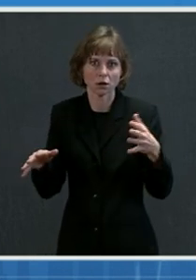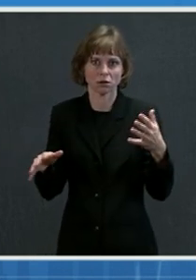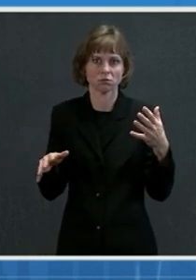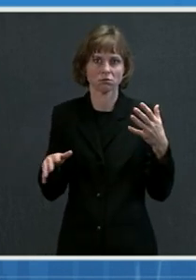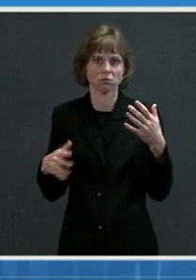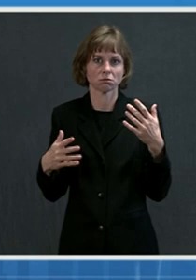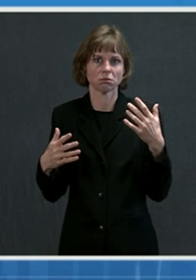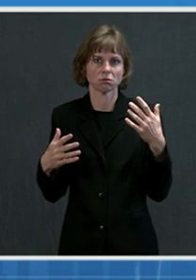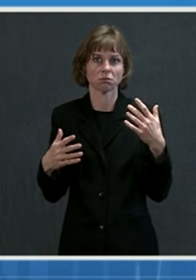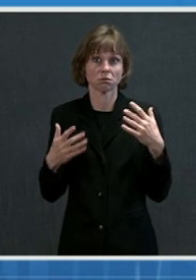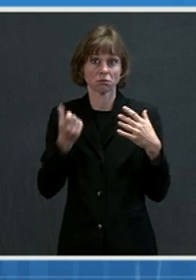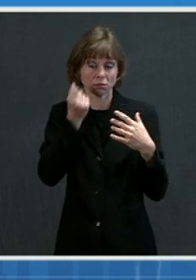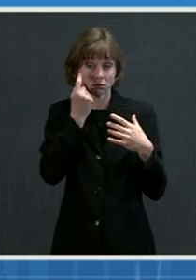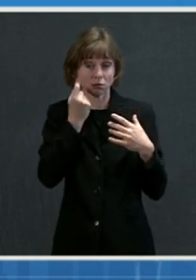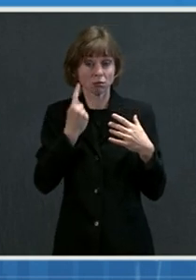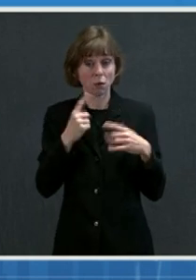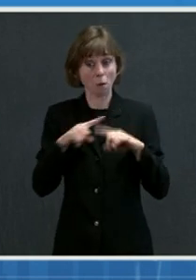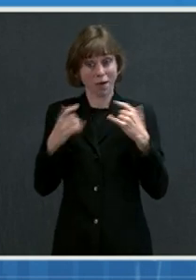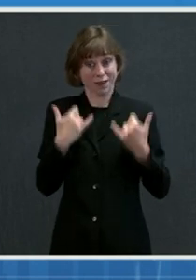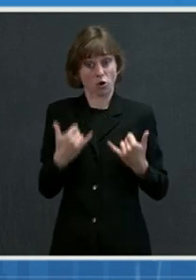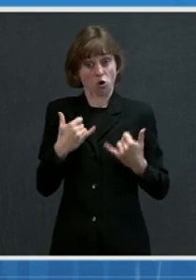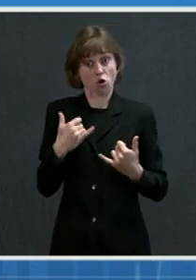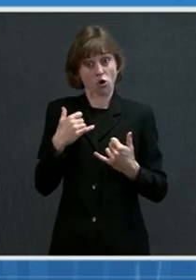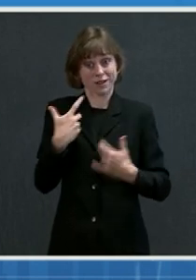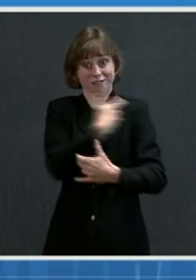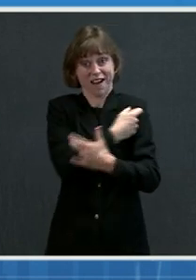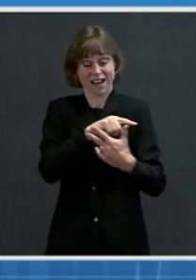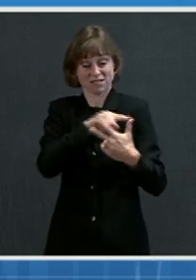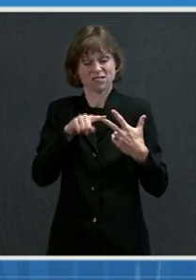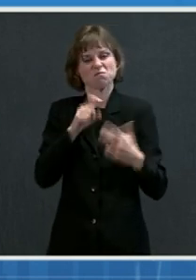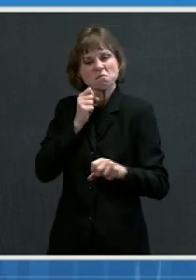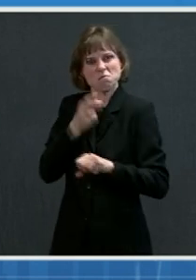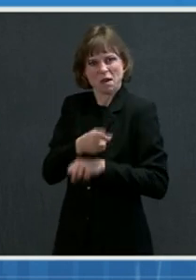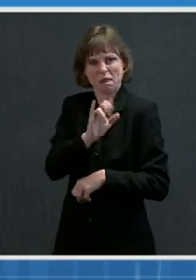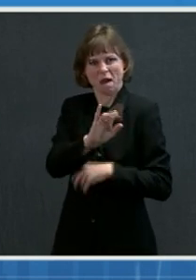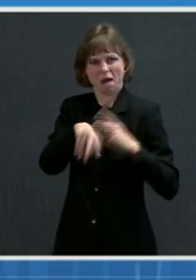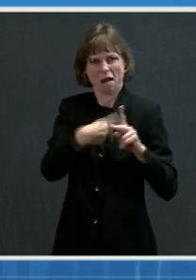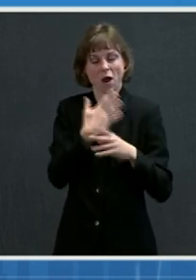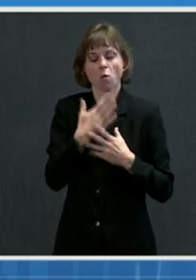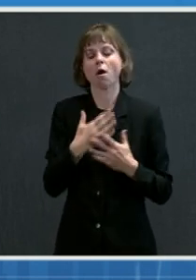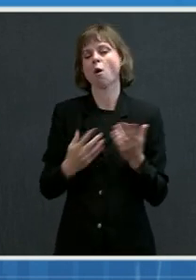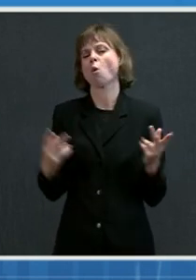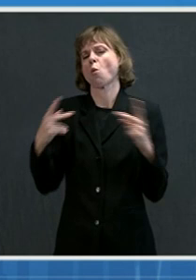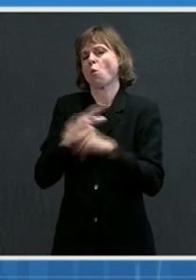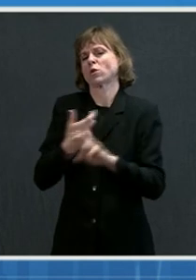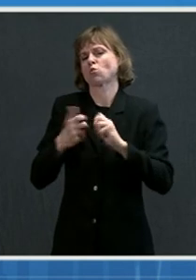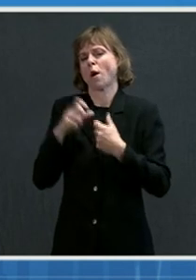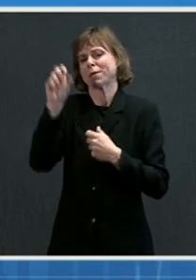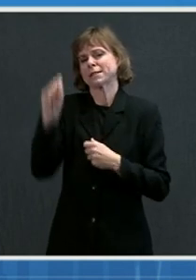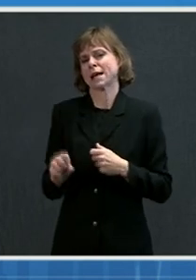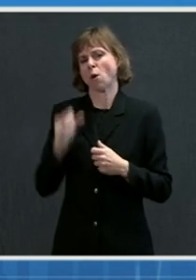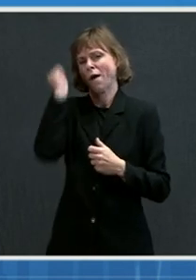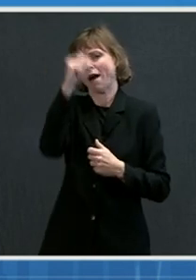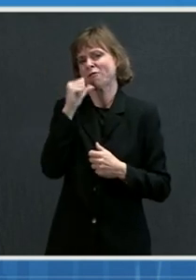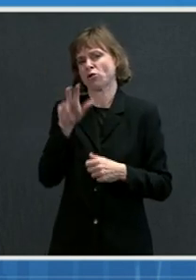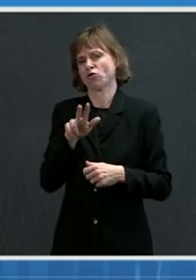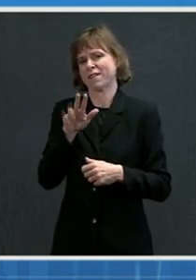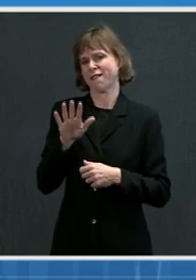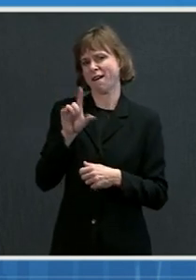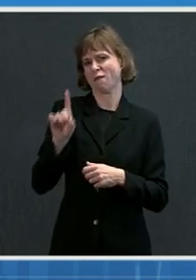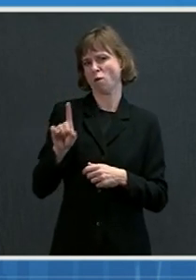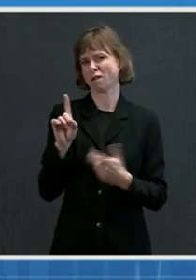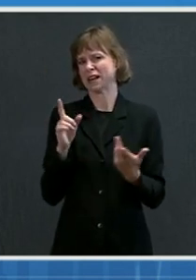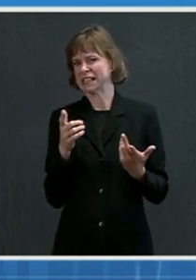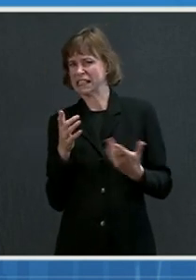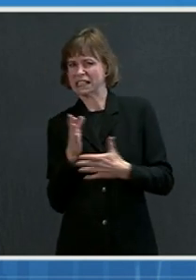by our current authorized vaccines. More problematic is the South African 351, which is moderately